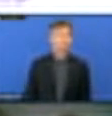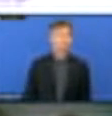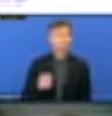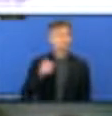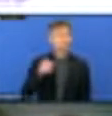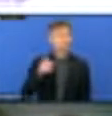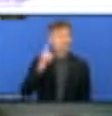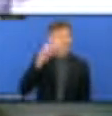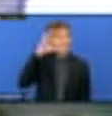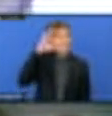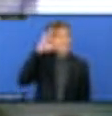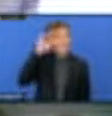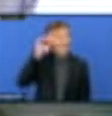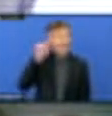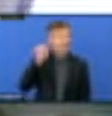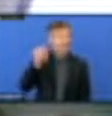over here?